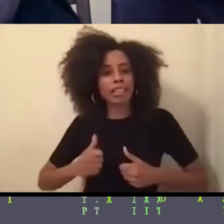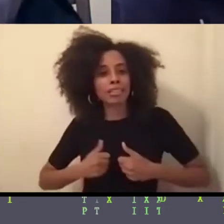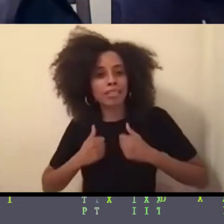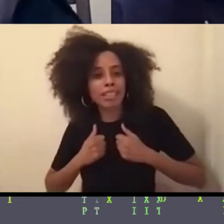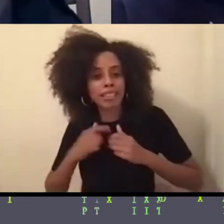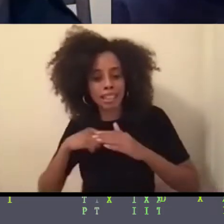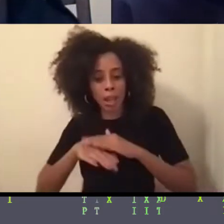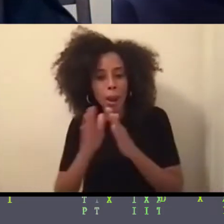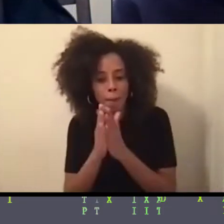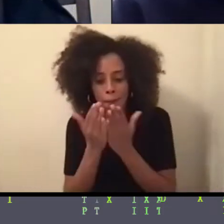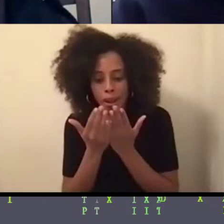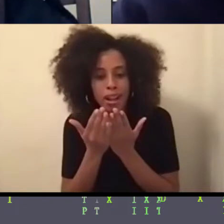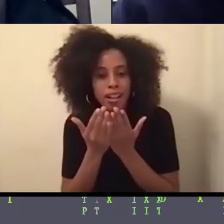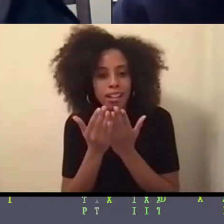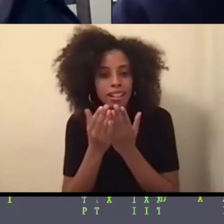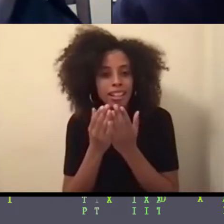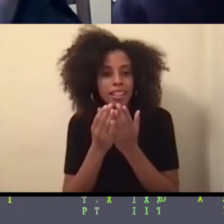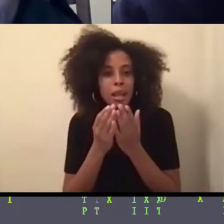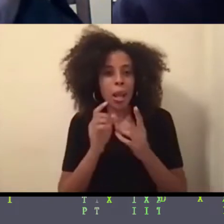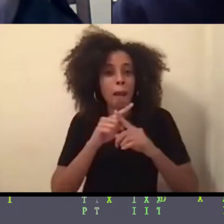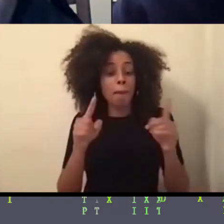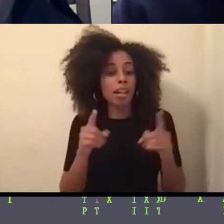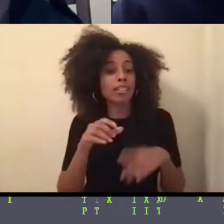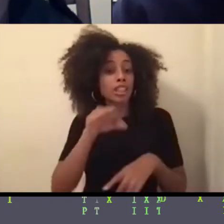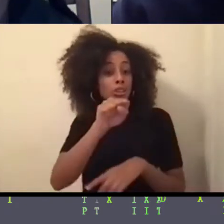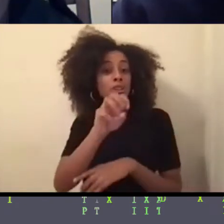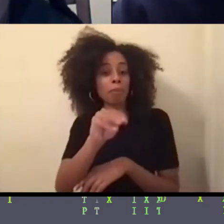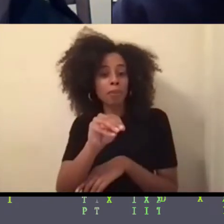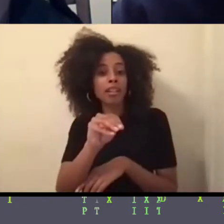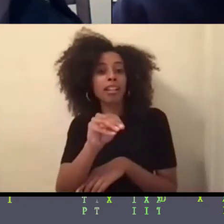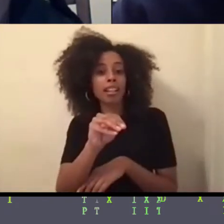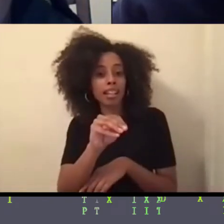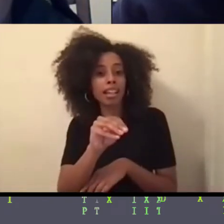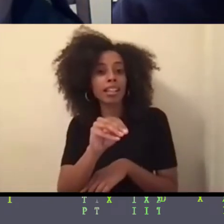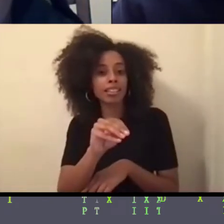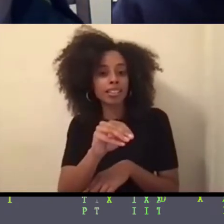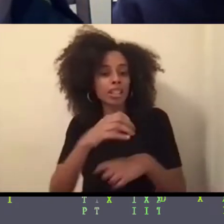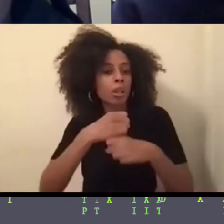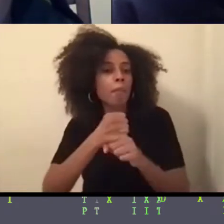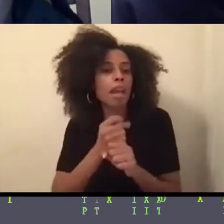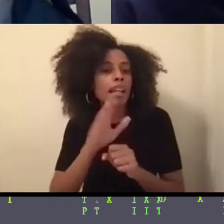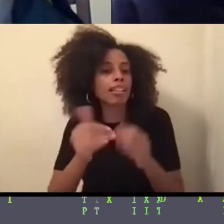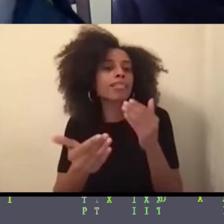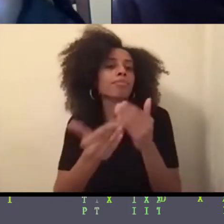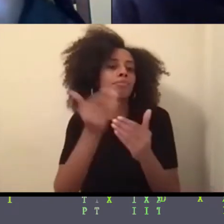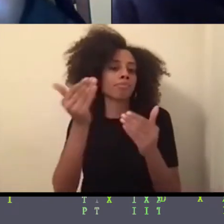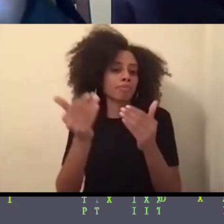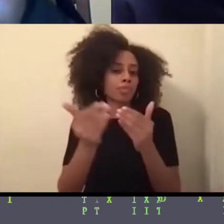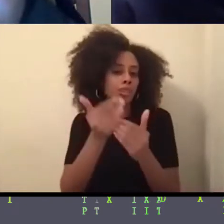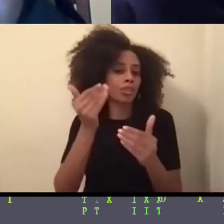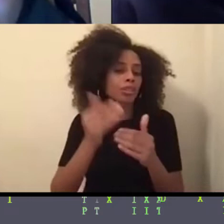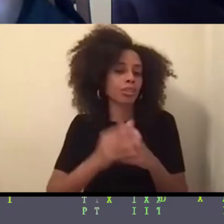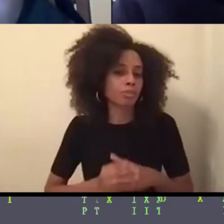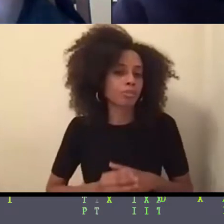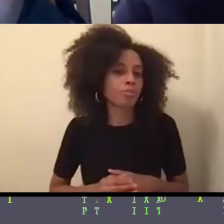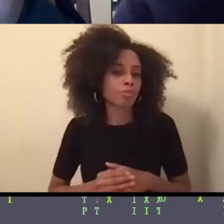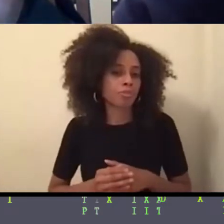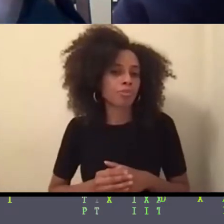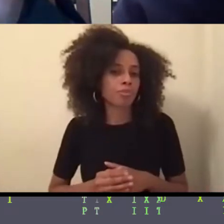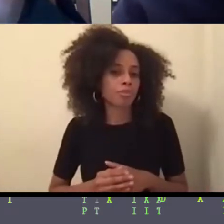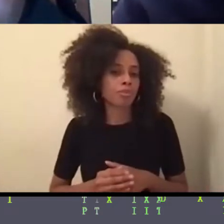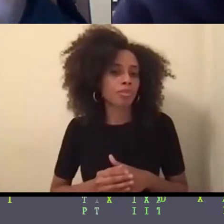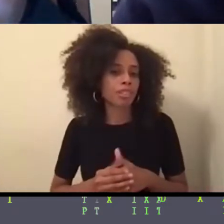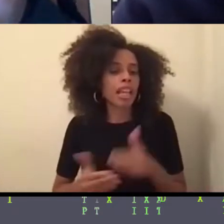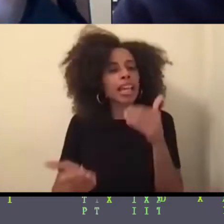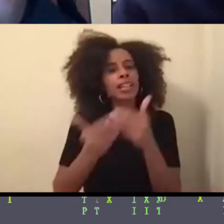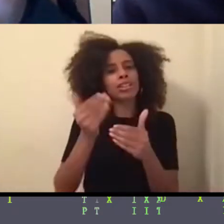again, that social media piece really making that so much easier to remind us that we're not